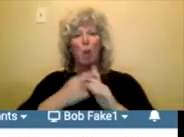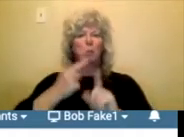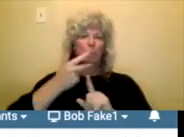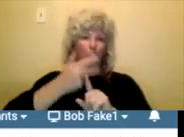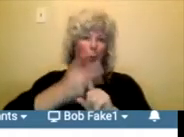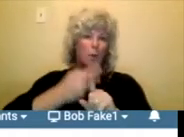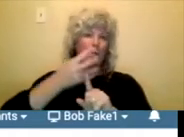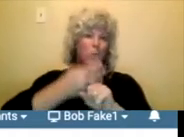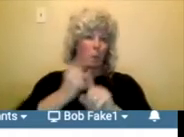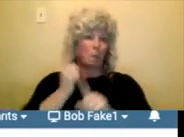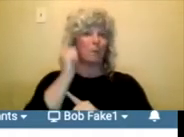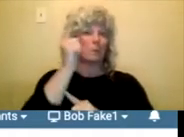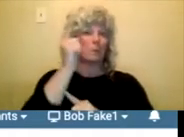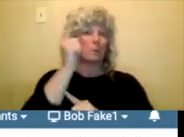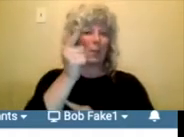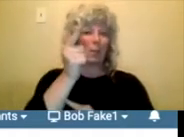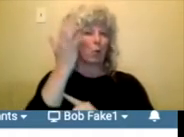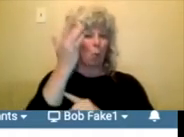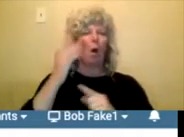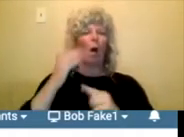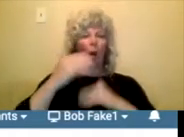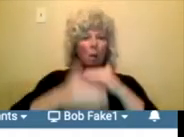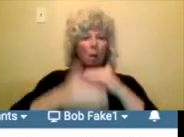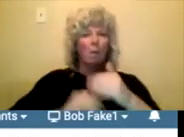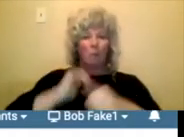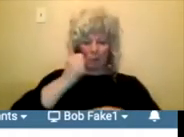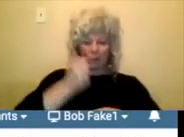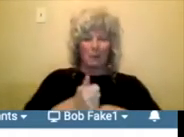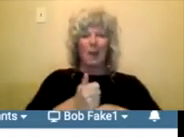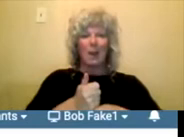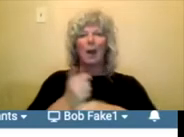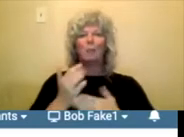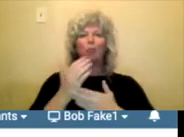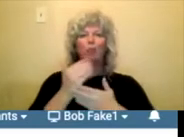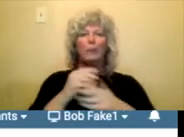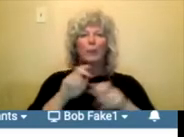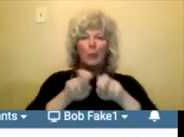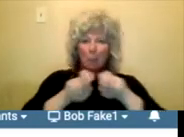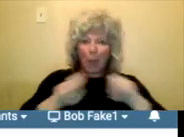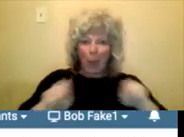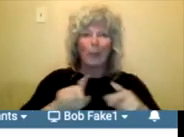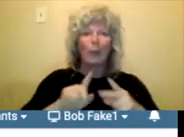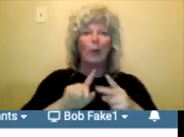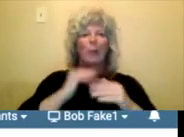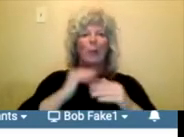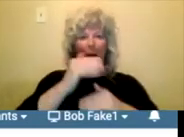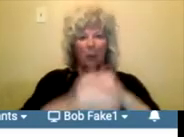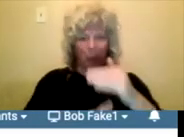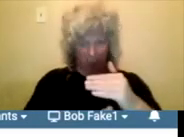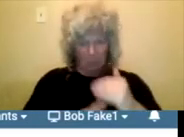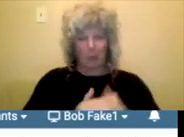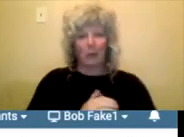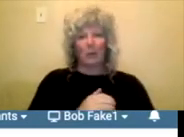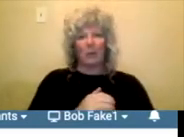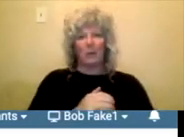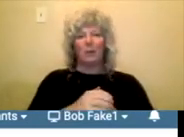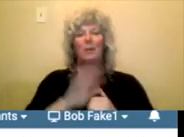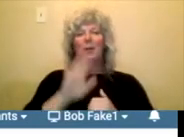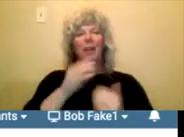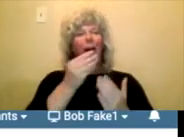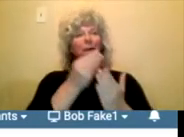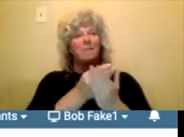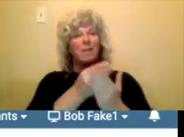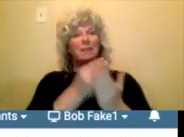give you notice of the results. So we don't fund retroactively. So